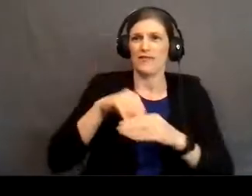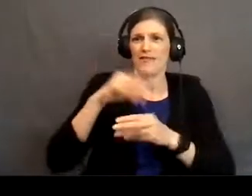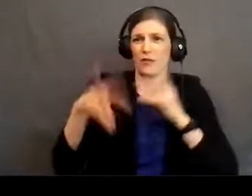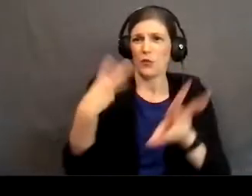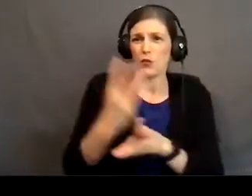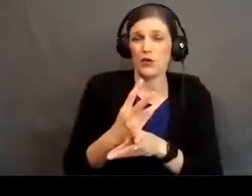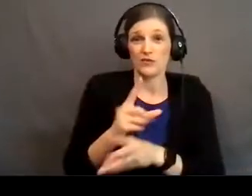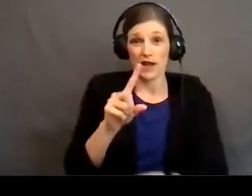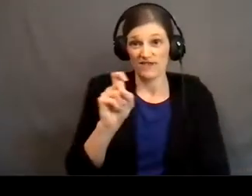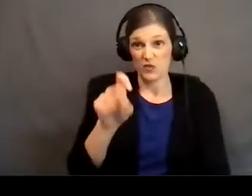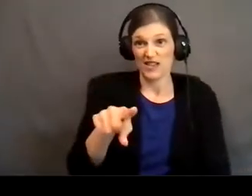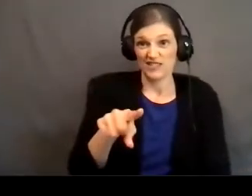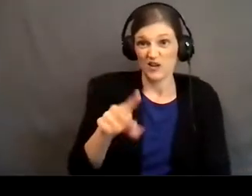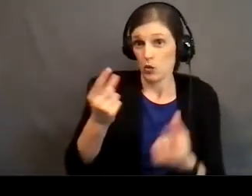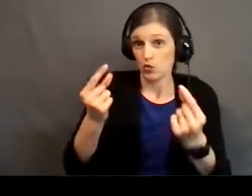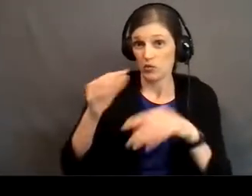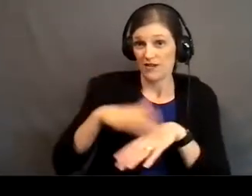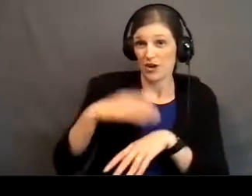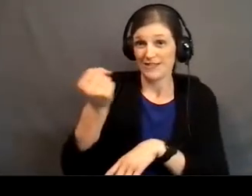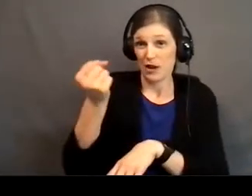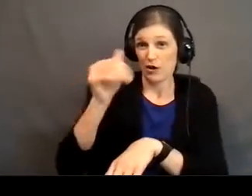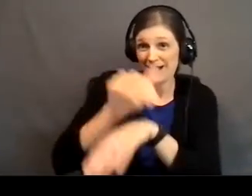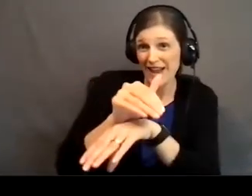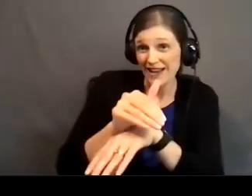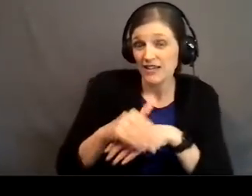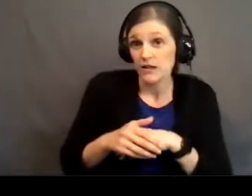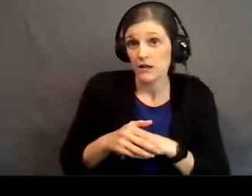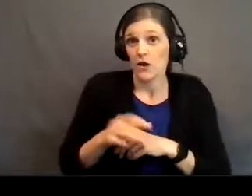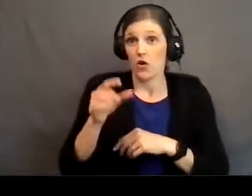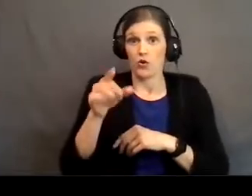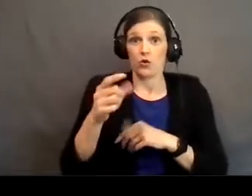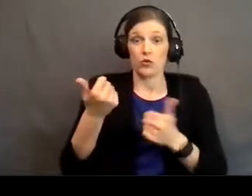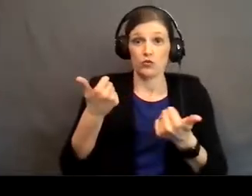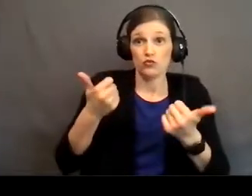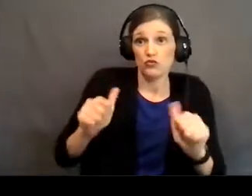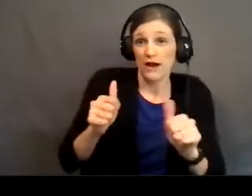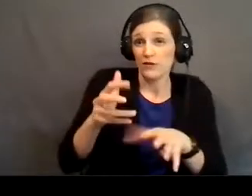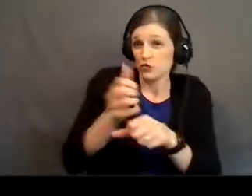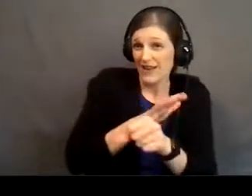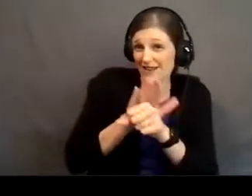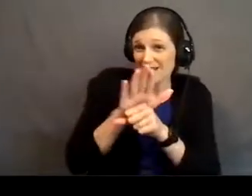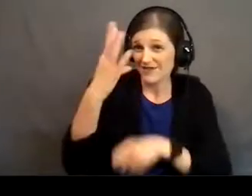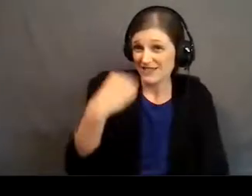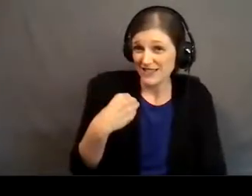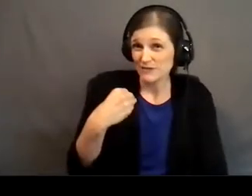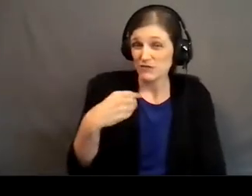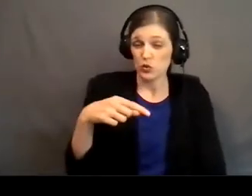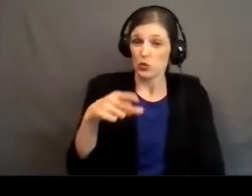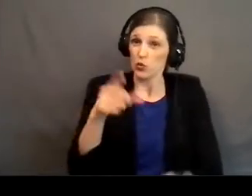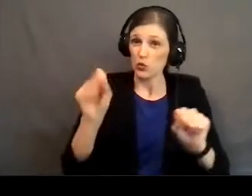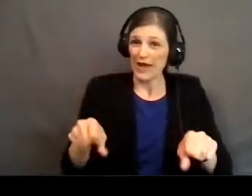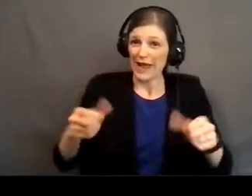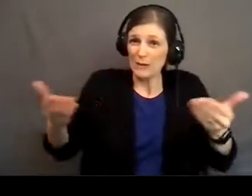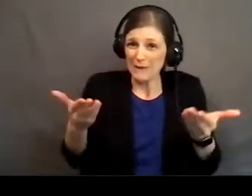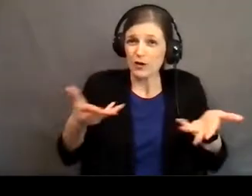I have to ask, what are you doing on Saturday night? Are you trying to get enough sleep so that you can be here, so that you can